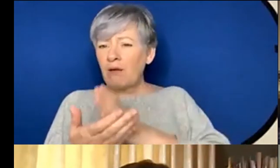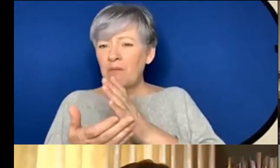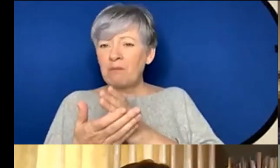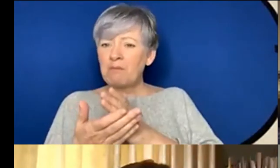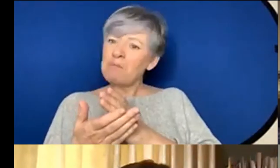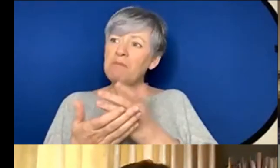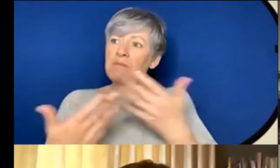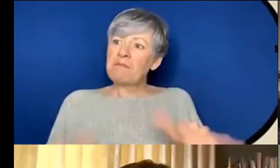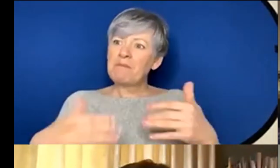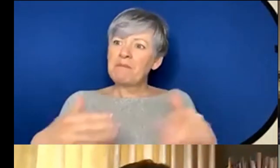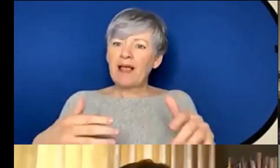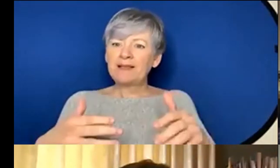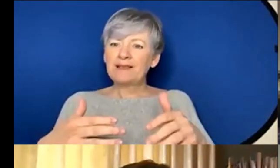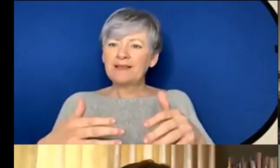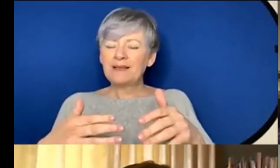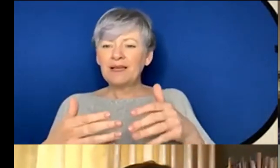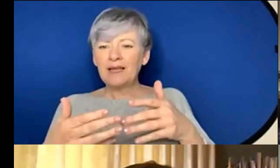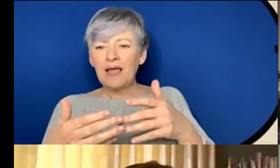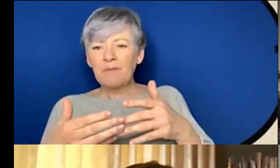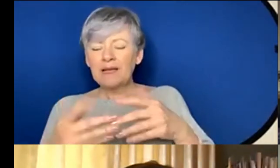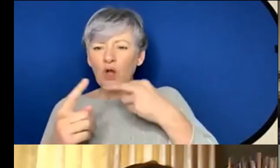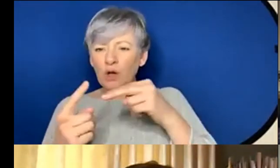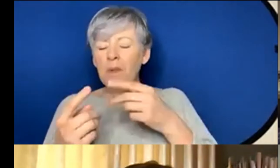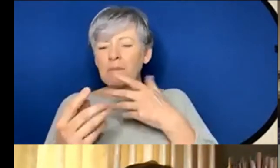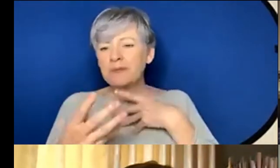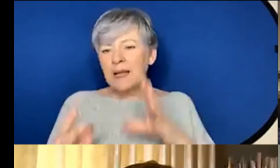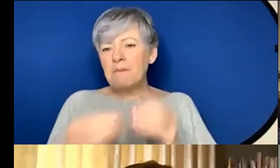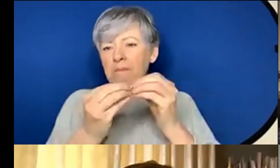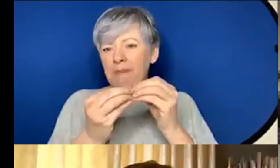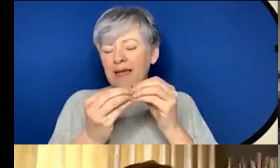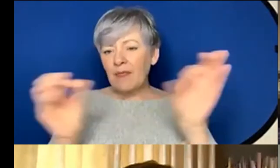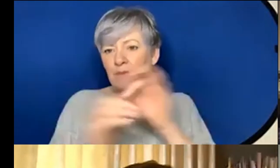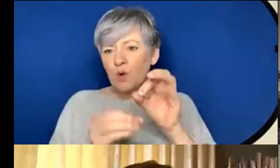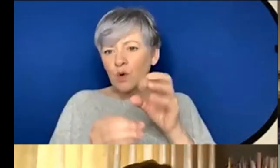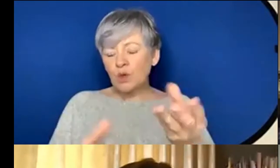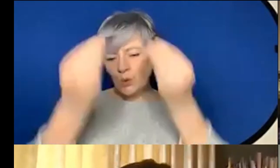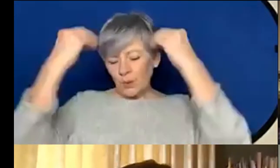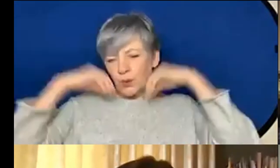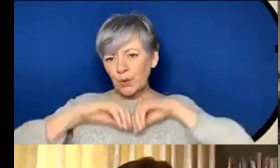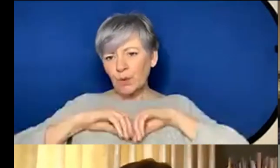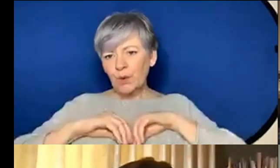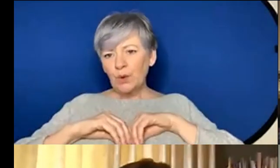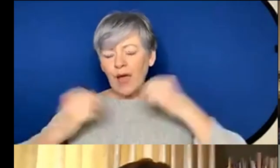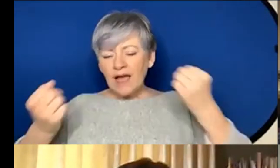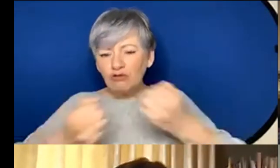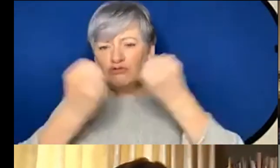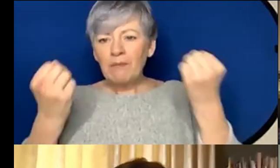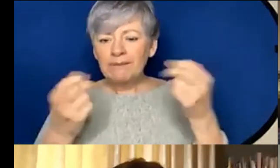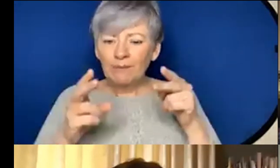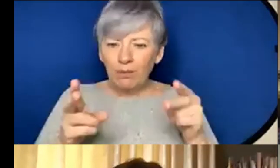maybe and no doubt my awesome probably maybe made um the music syncing a lot more dramatically enough and engaged